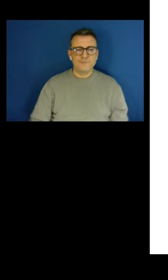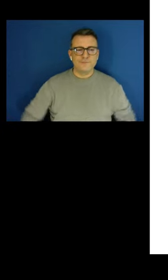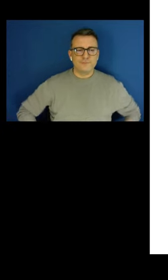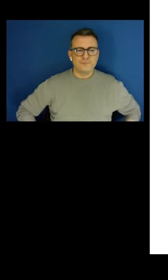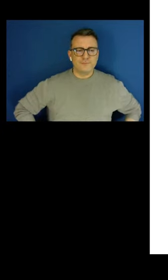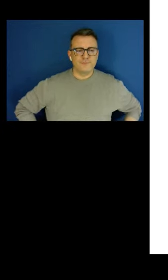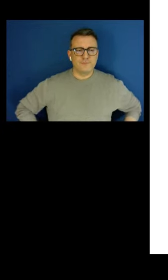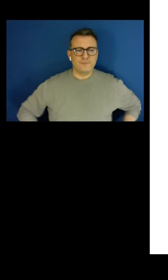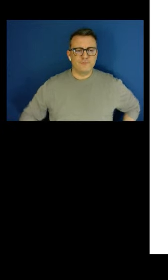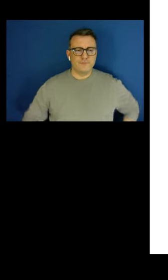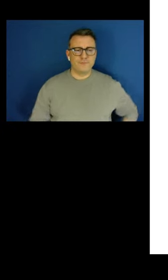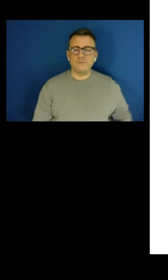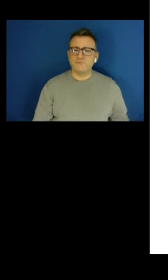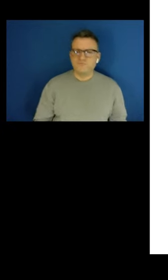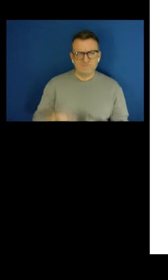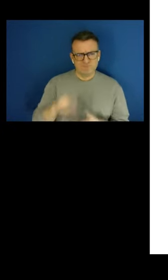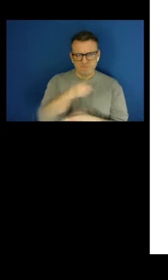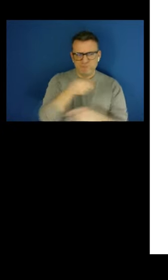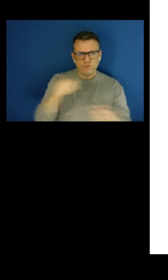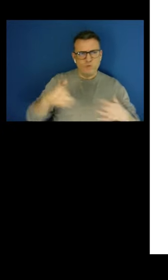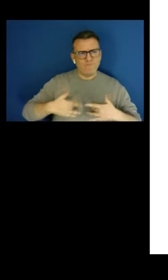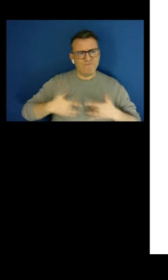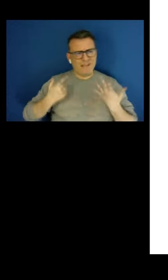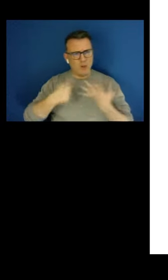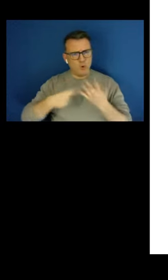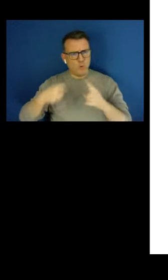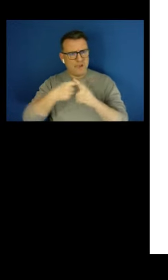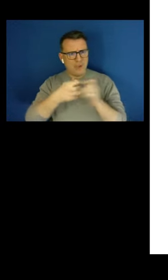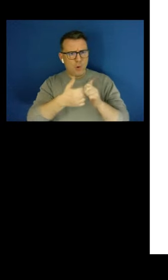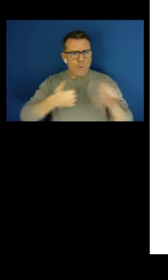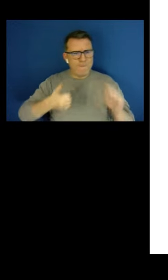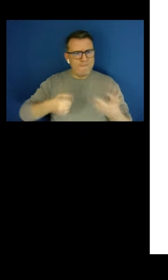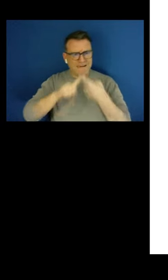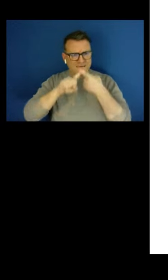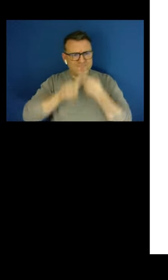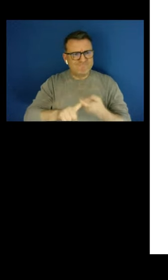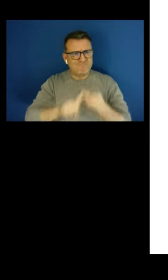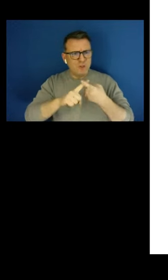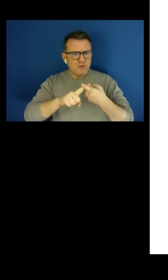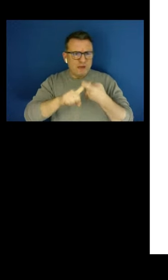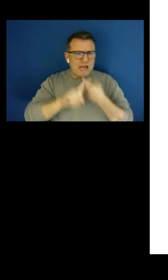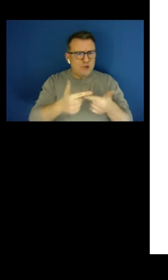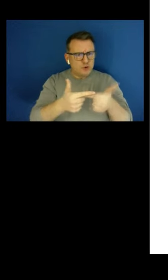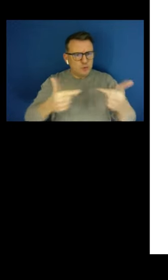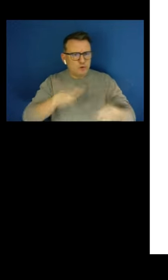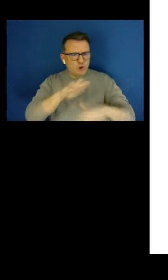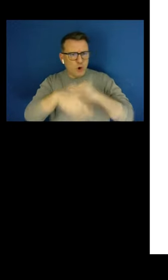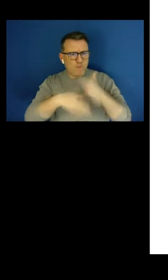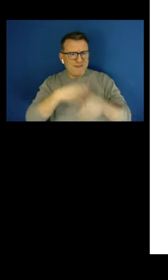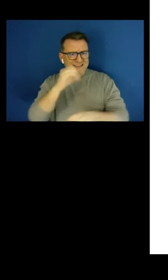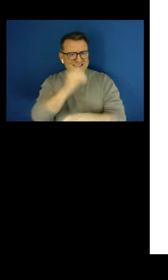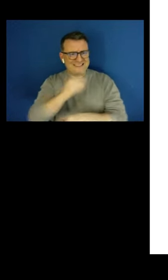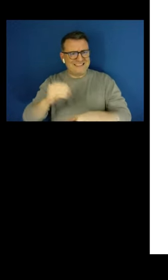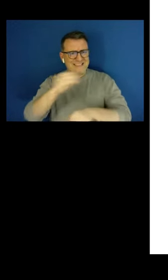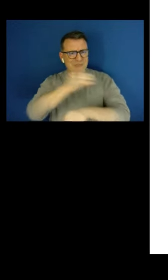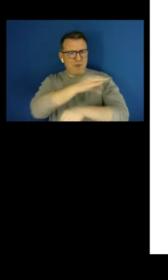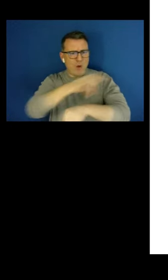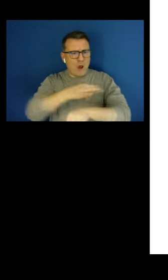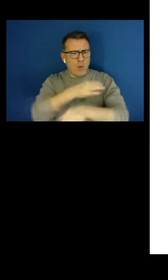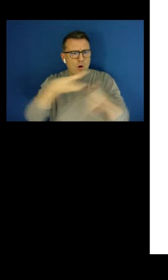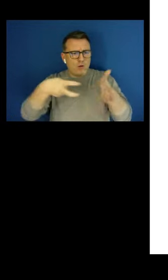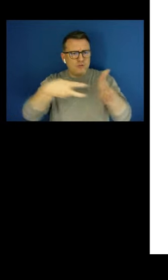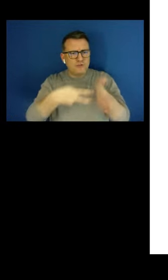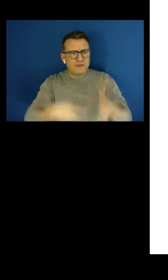Do you think that UK firms are addicted to zero-hour contracts? Should we take a couple of questions?